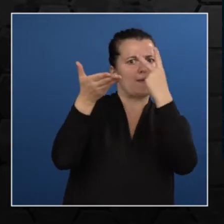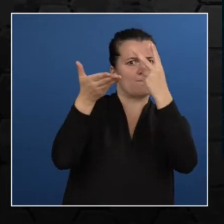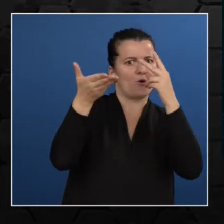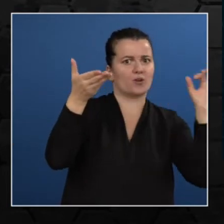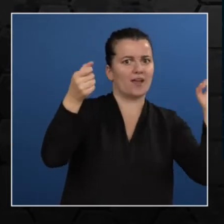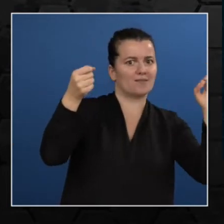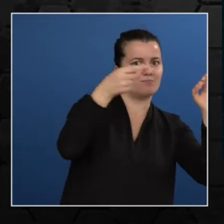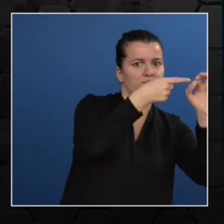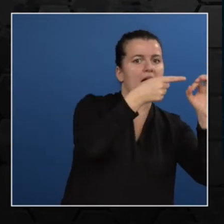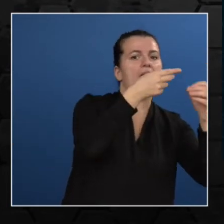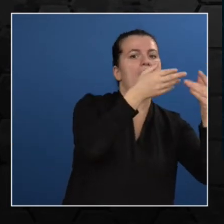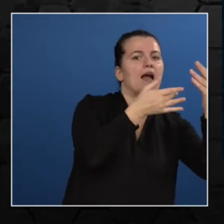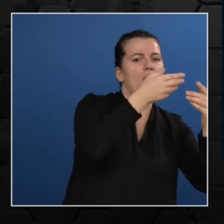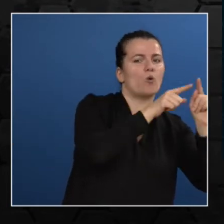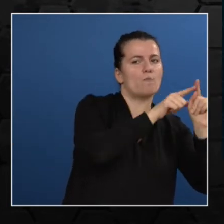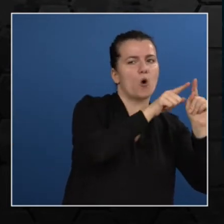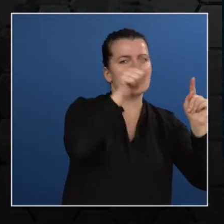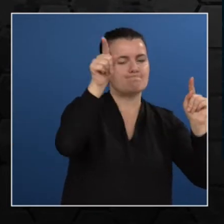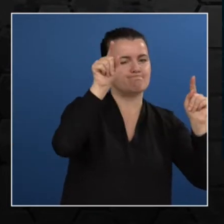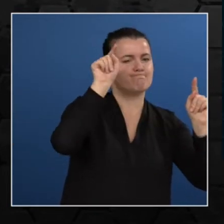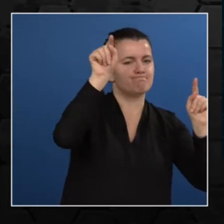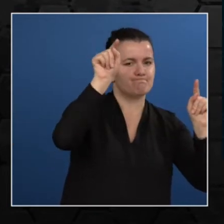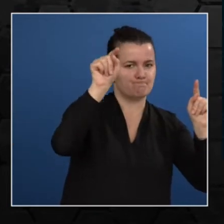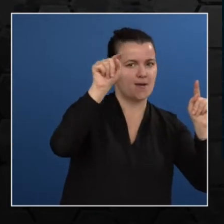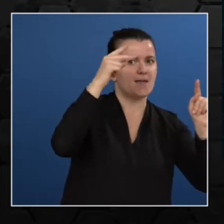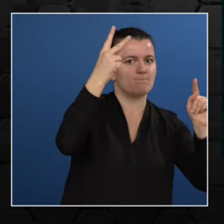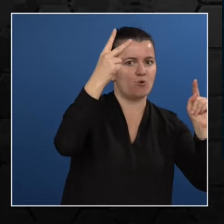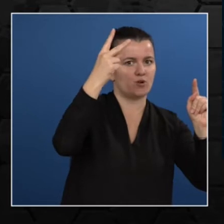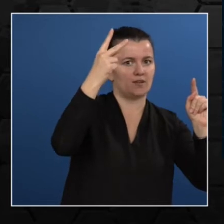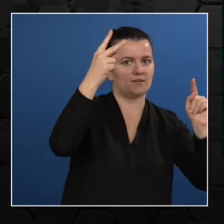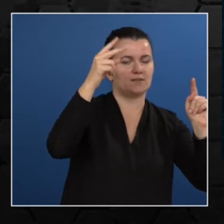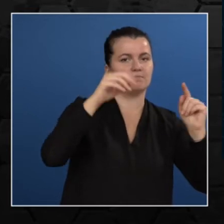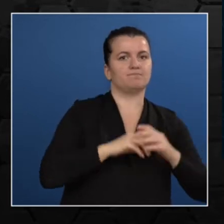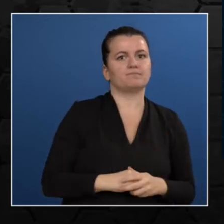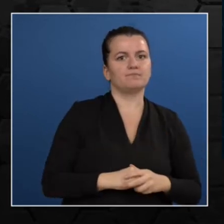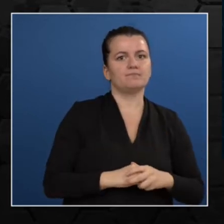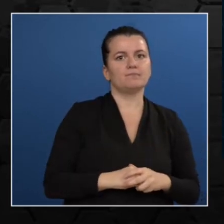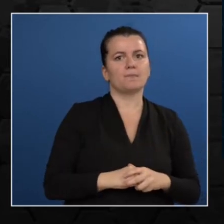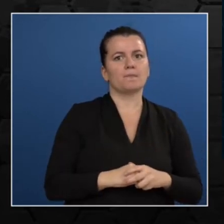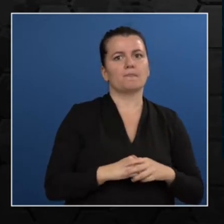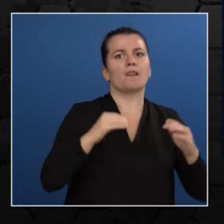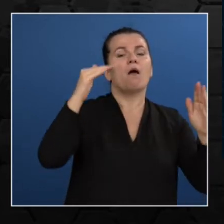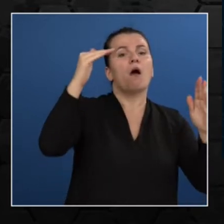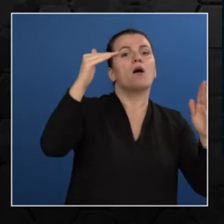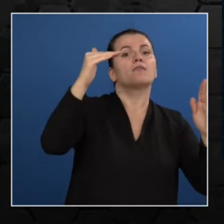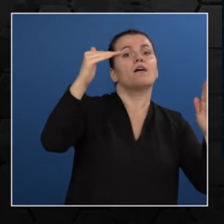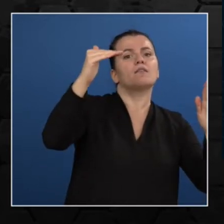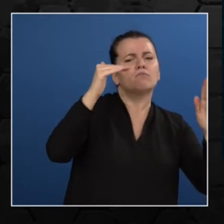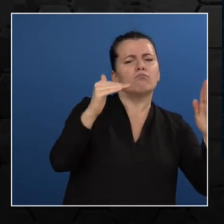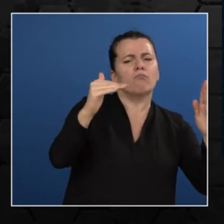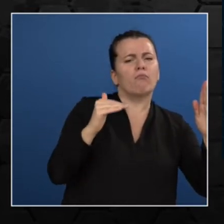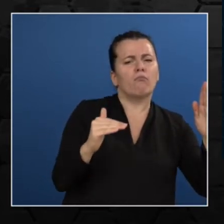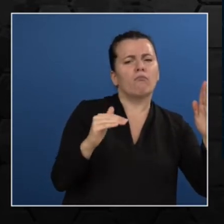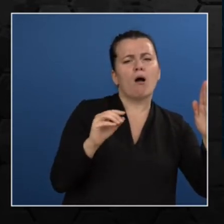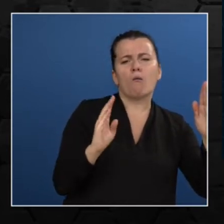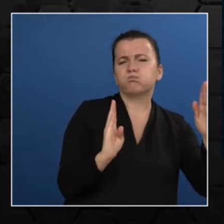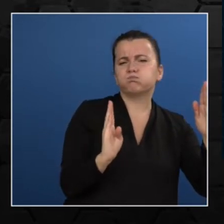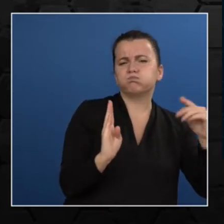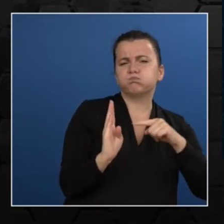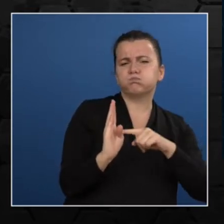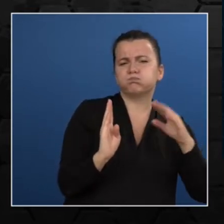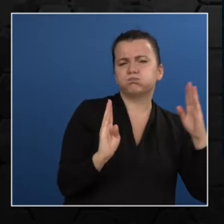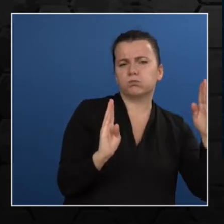Next, we have something called as bias. Now, what is bias? Bias helps the model to be less